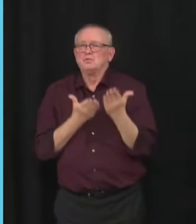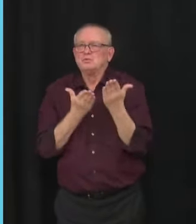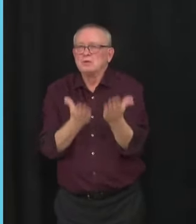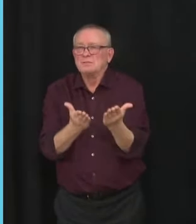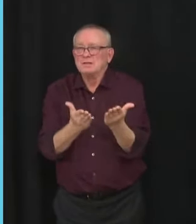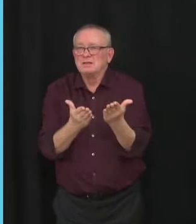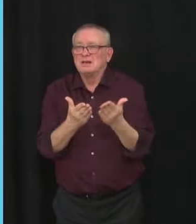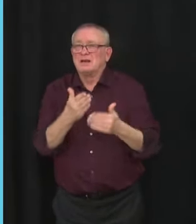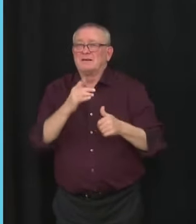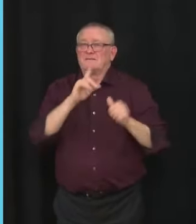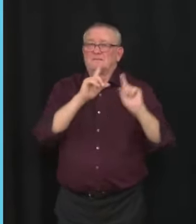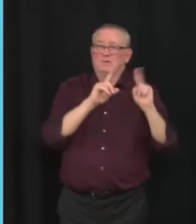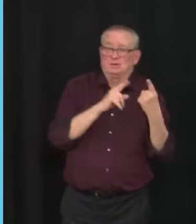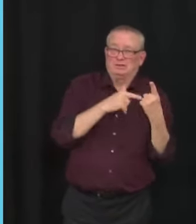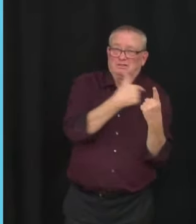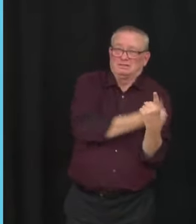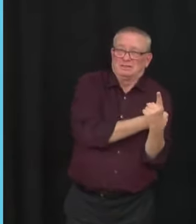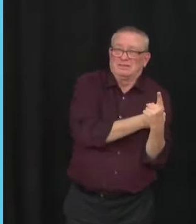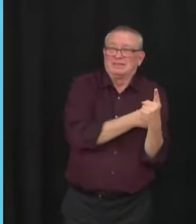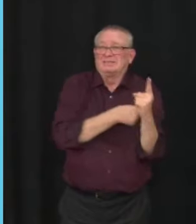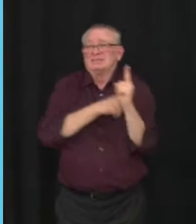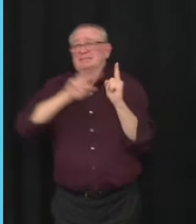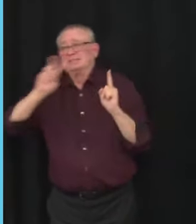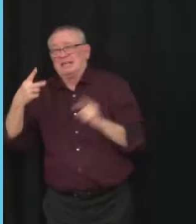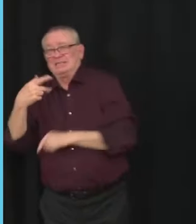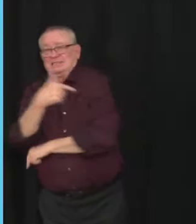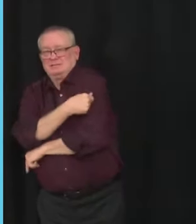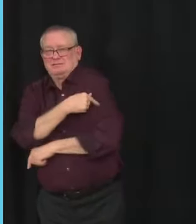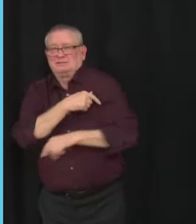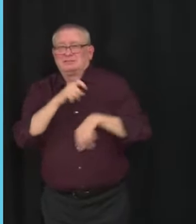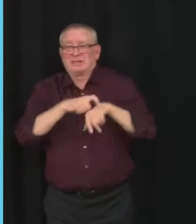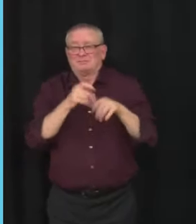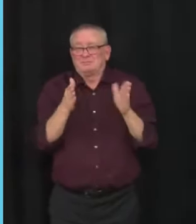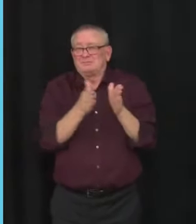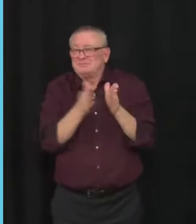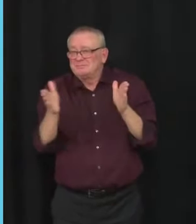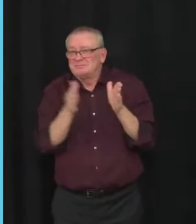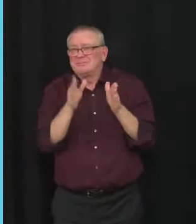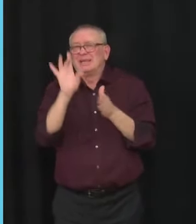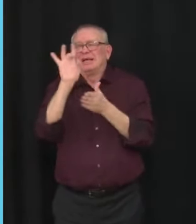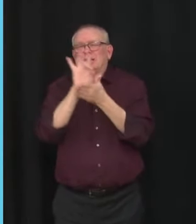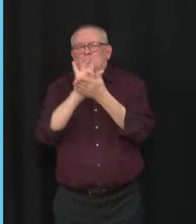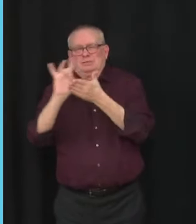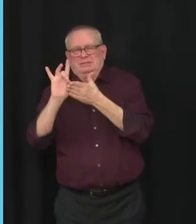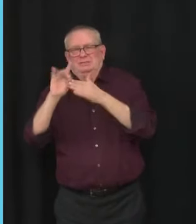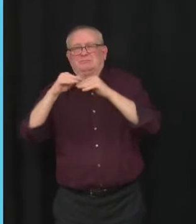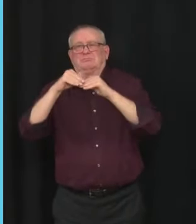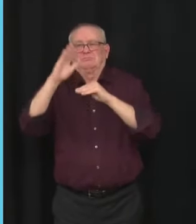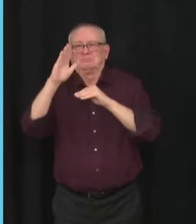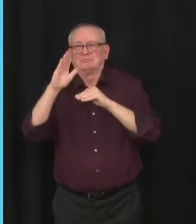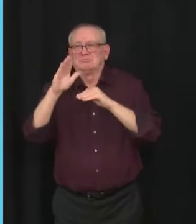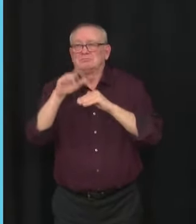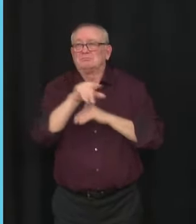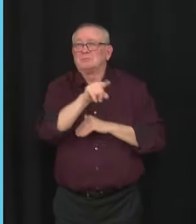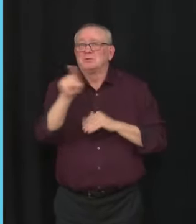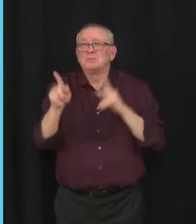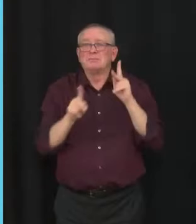doses of mRNA vaccine to a minimum of eight weeks for all those who are currently eligible for vaccine.